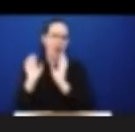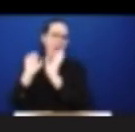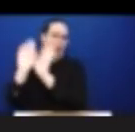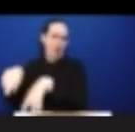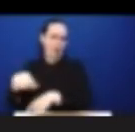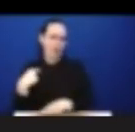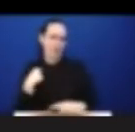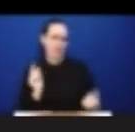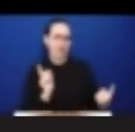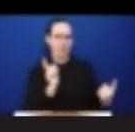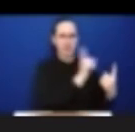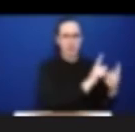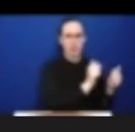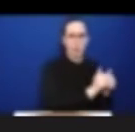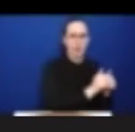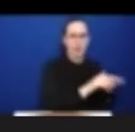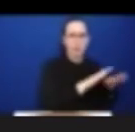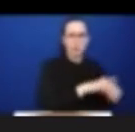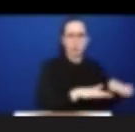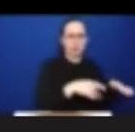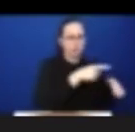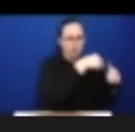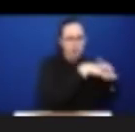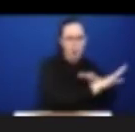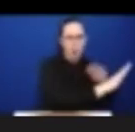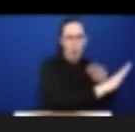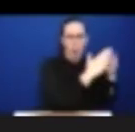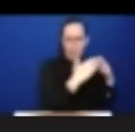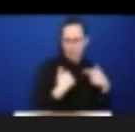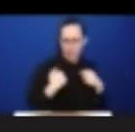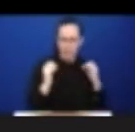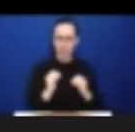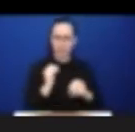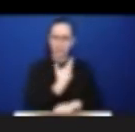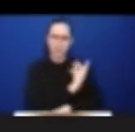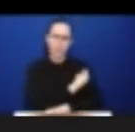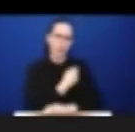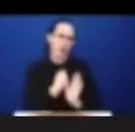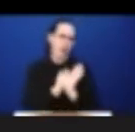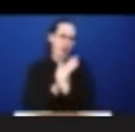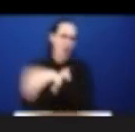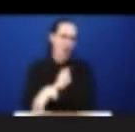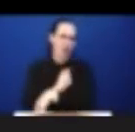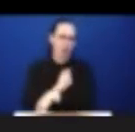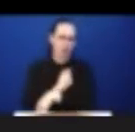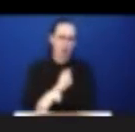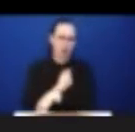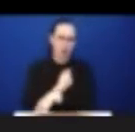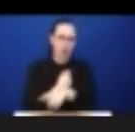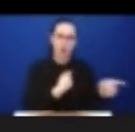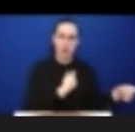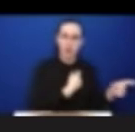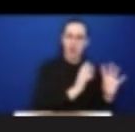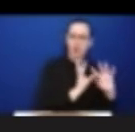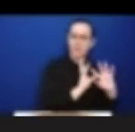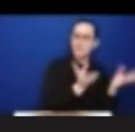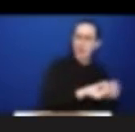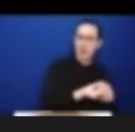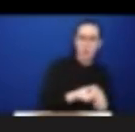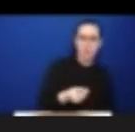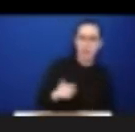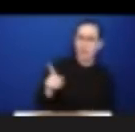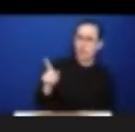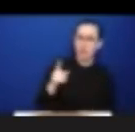either took the risk of having someone in their home, or they made the stressful decision to go on their own.